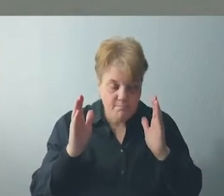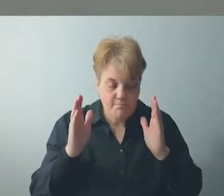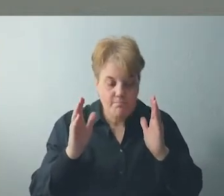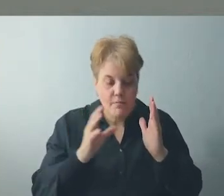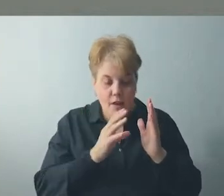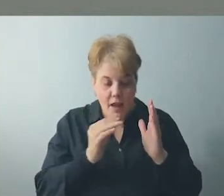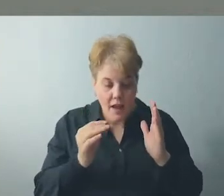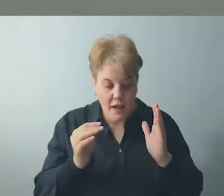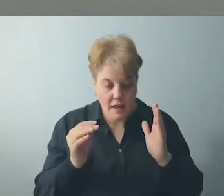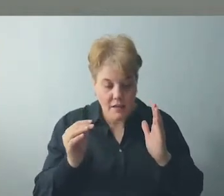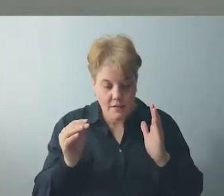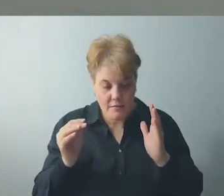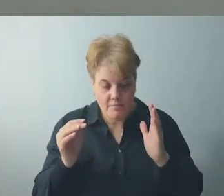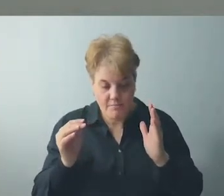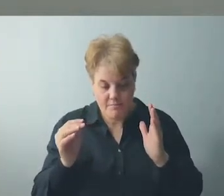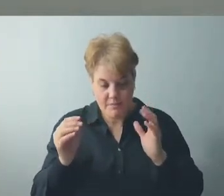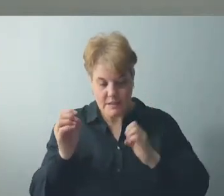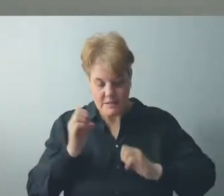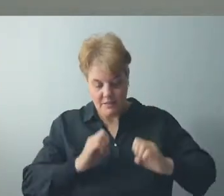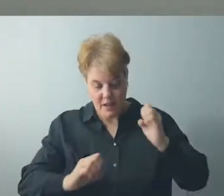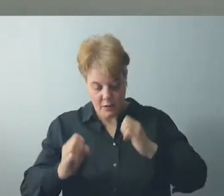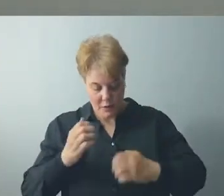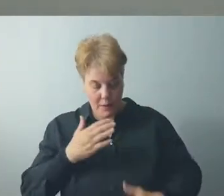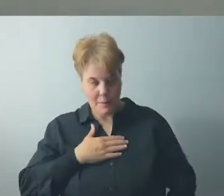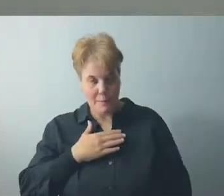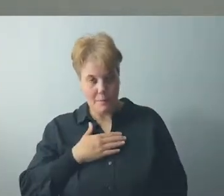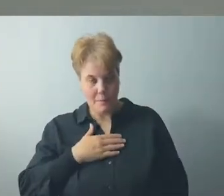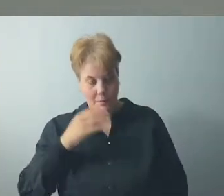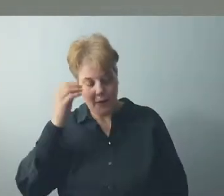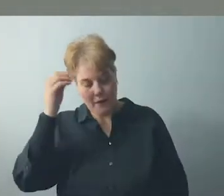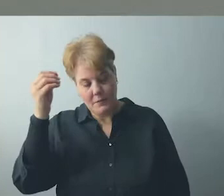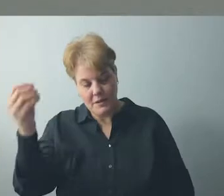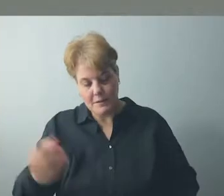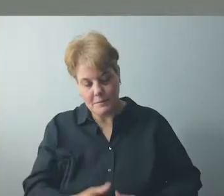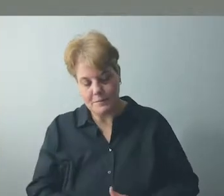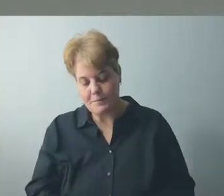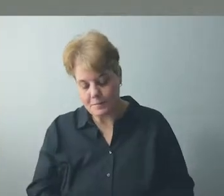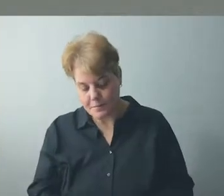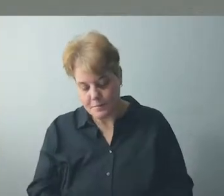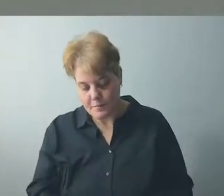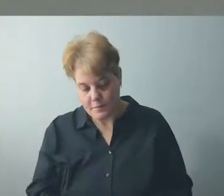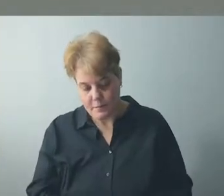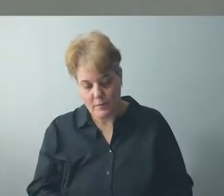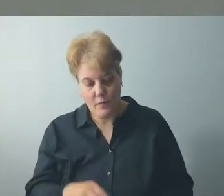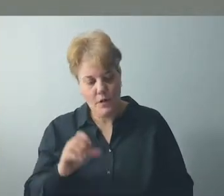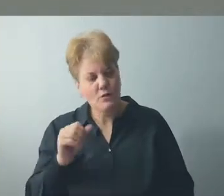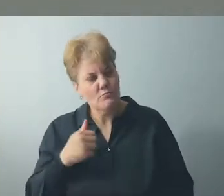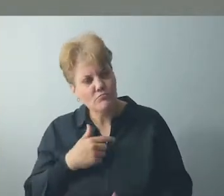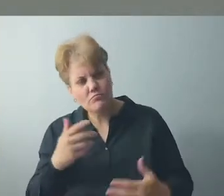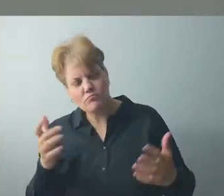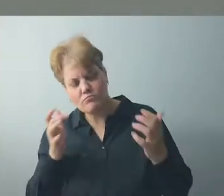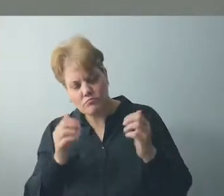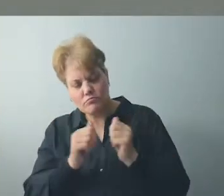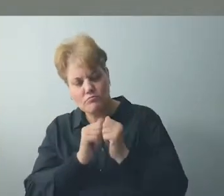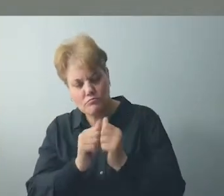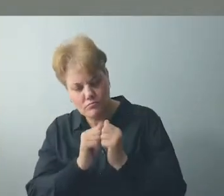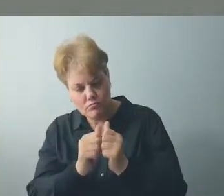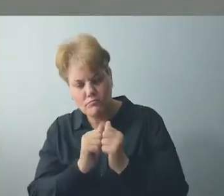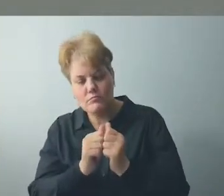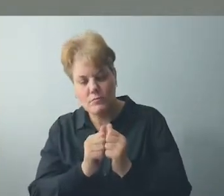opinions that I have. So I want to dive deep with you in listening and learning this morning.